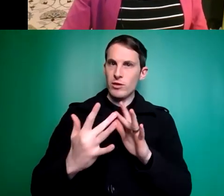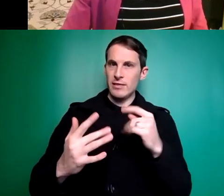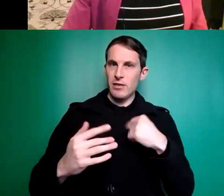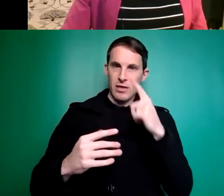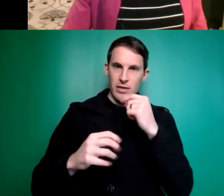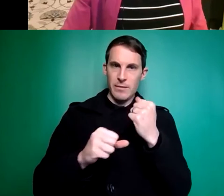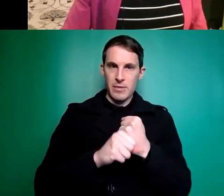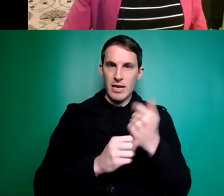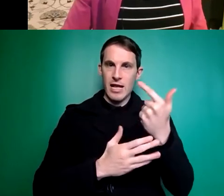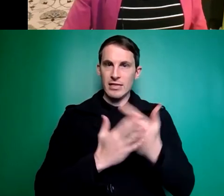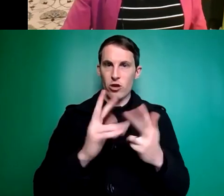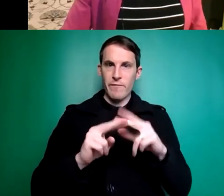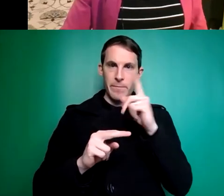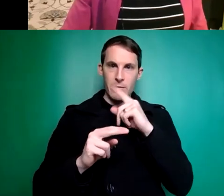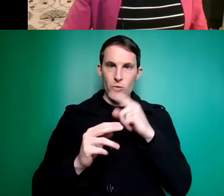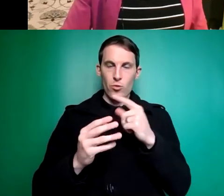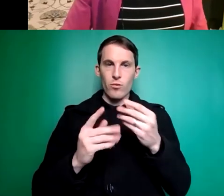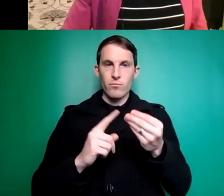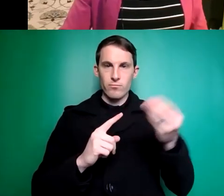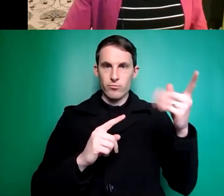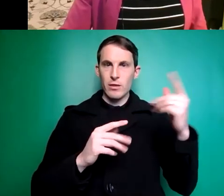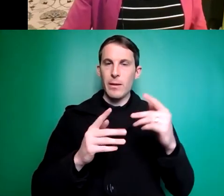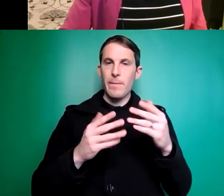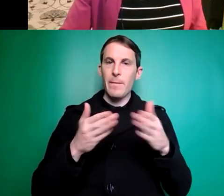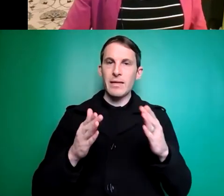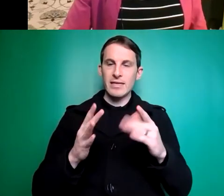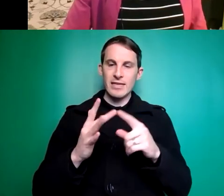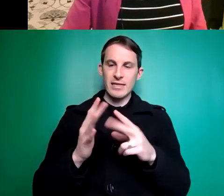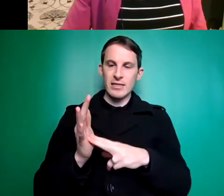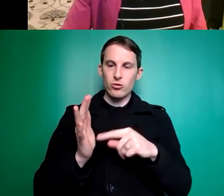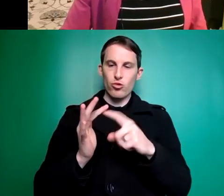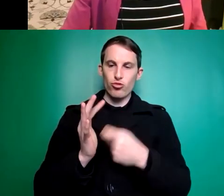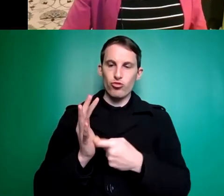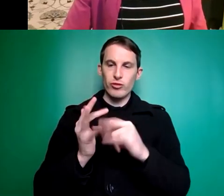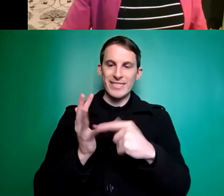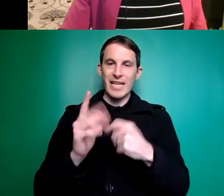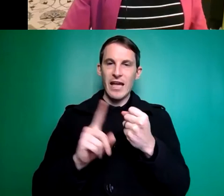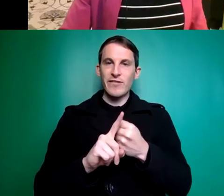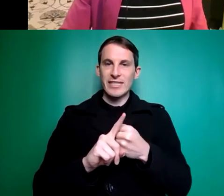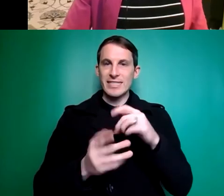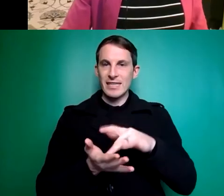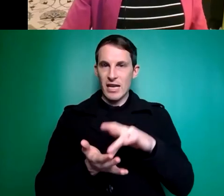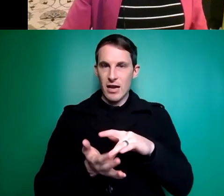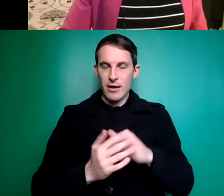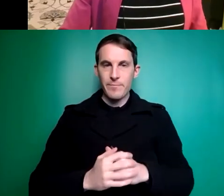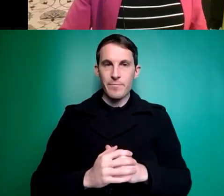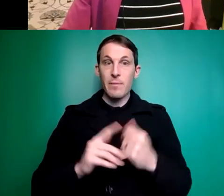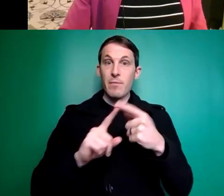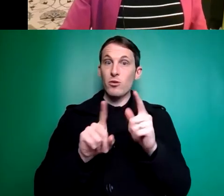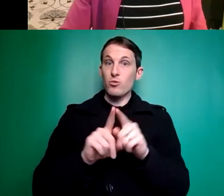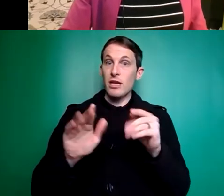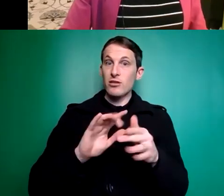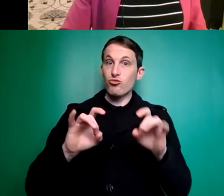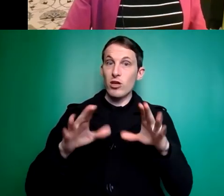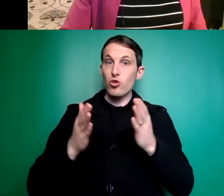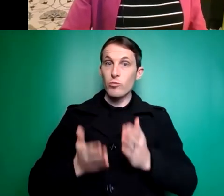a list of people and pass that on to my contact at the public interest advocacy center the other thing I was going to mention Graham is under the Australian Human